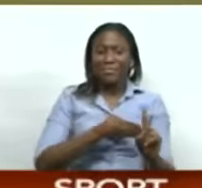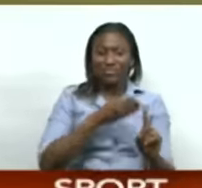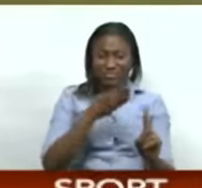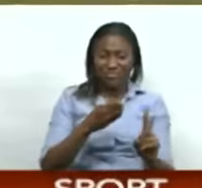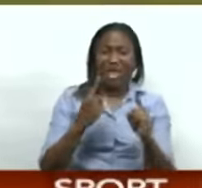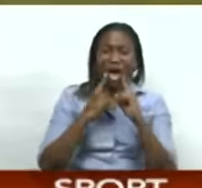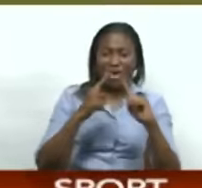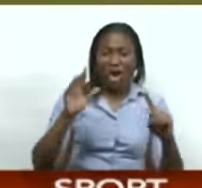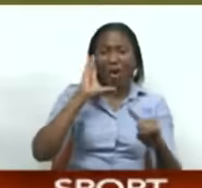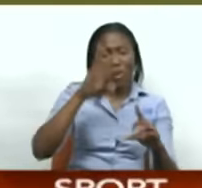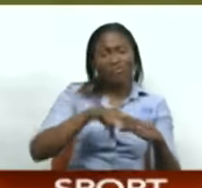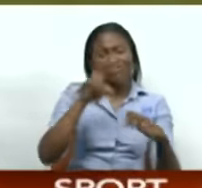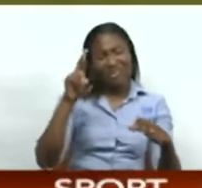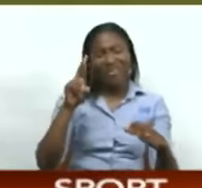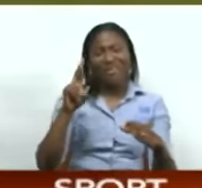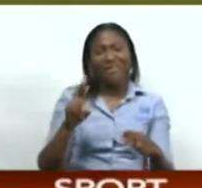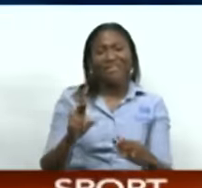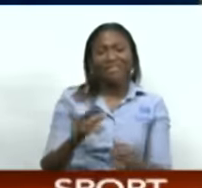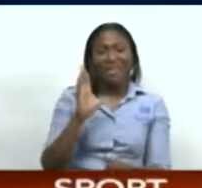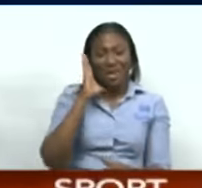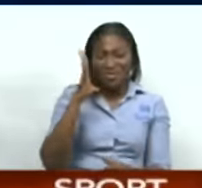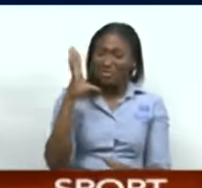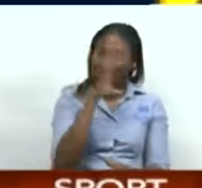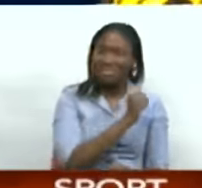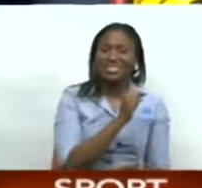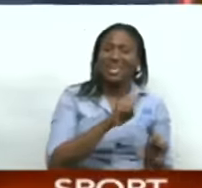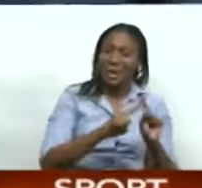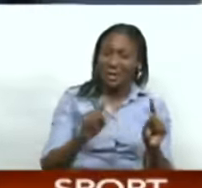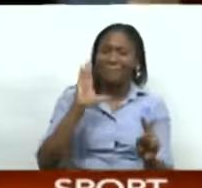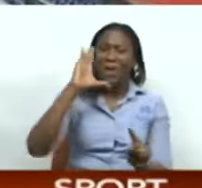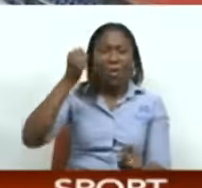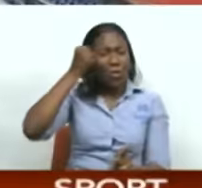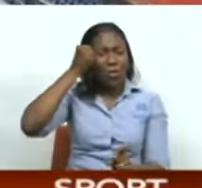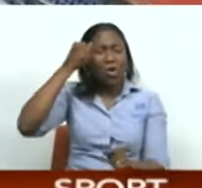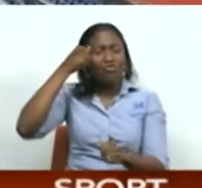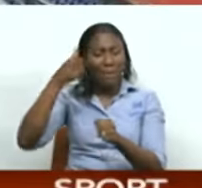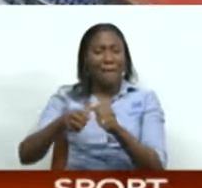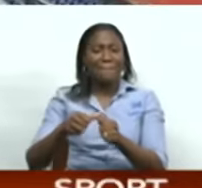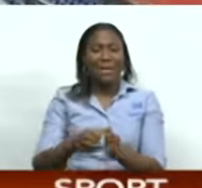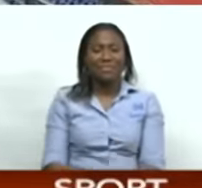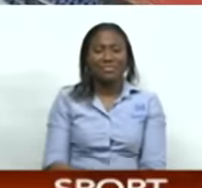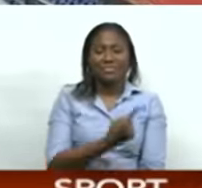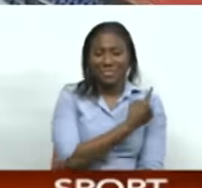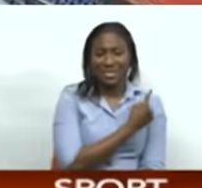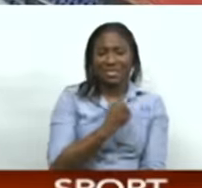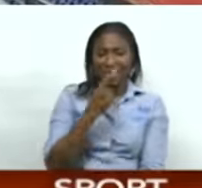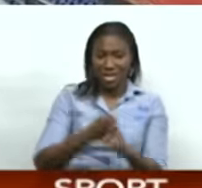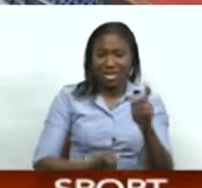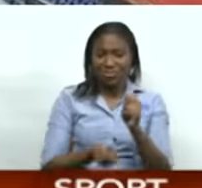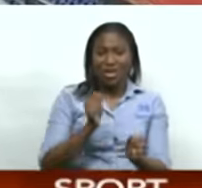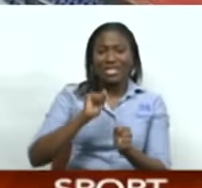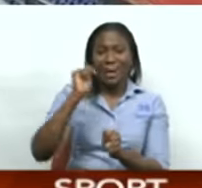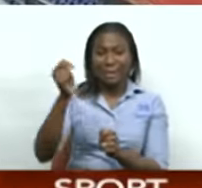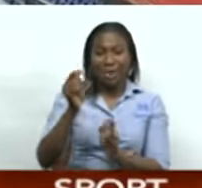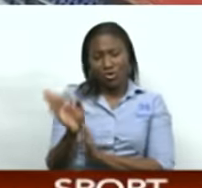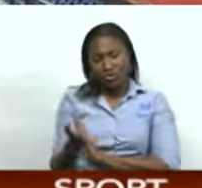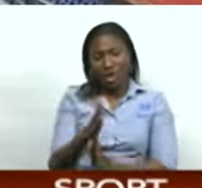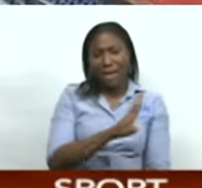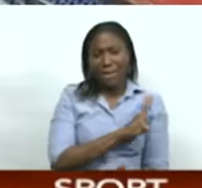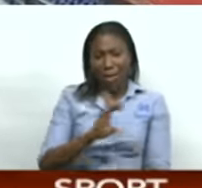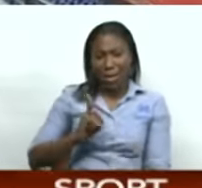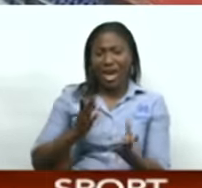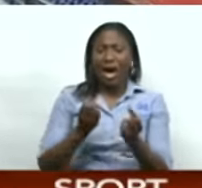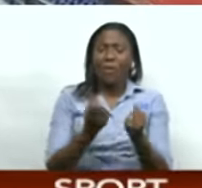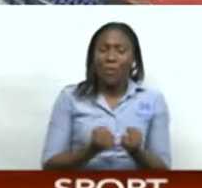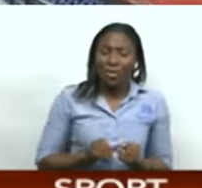retirement on Sunday, will be dearly missed but fondly remembered. On behalf of the Trinidad and Tobago Cricket Board, I want to wish